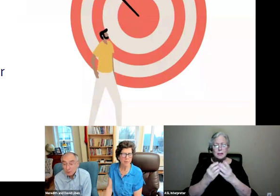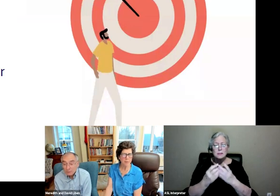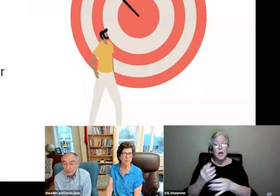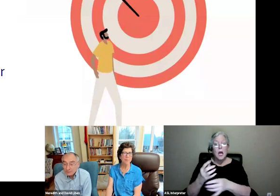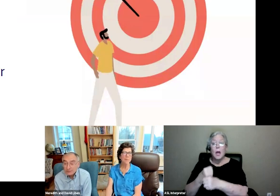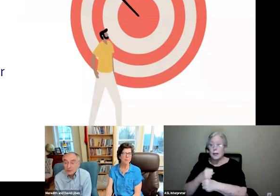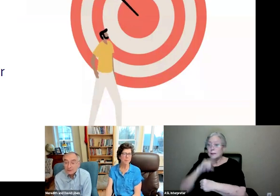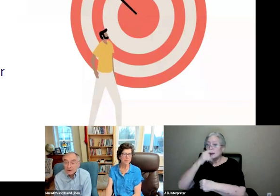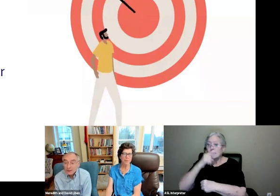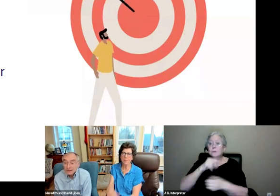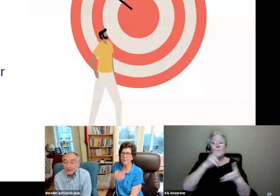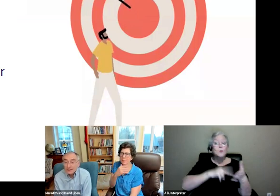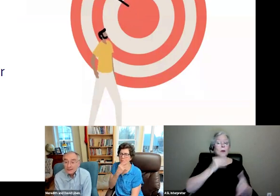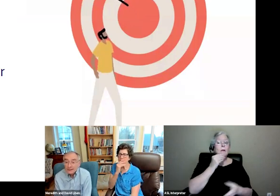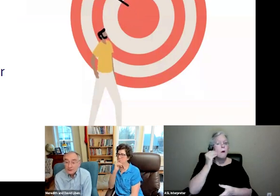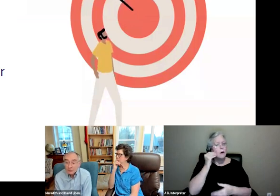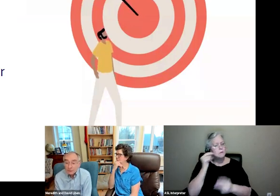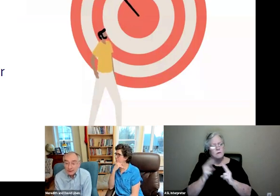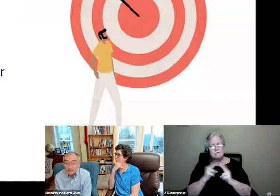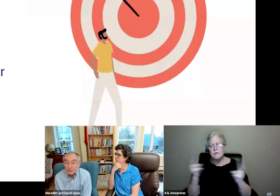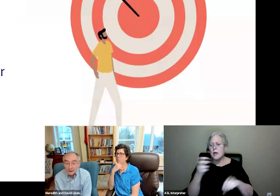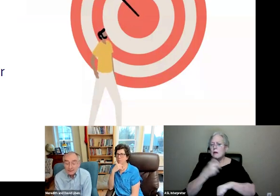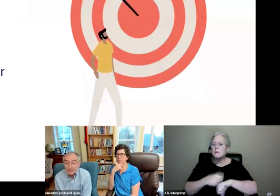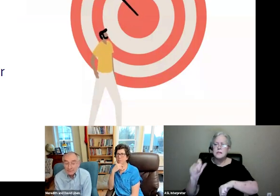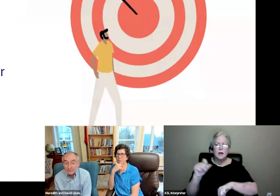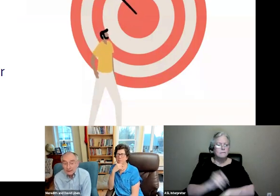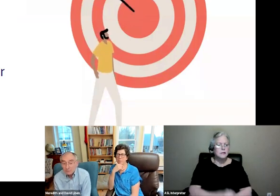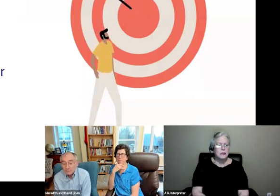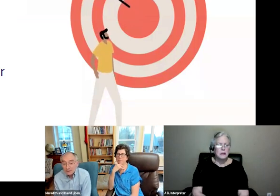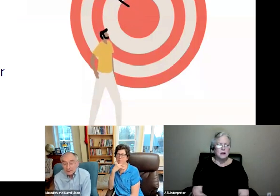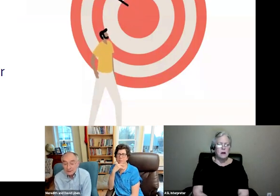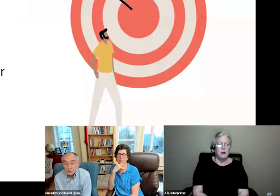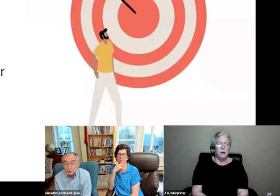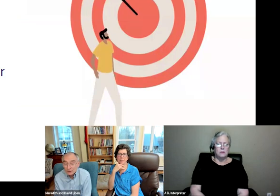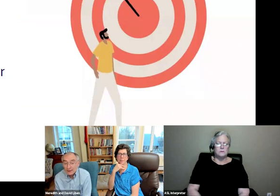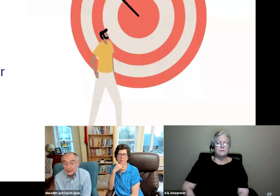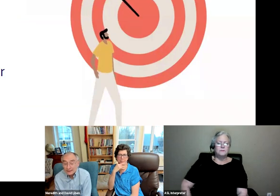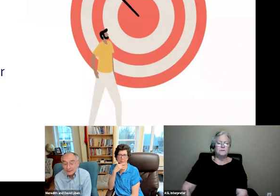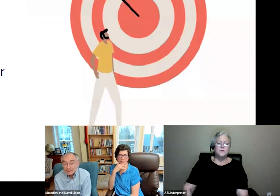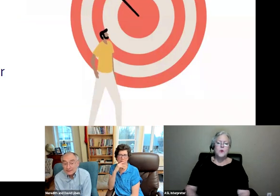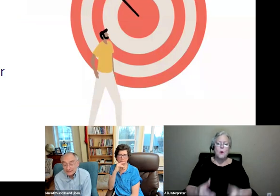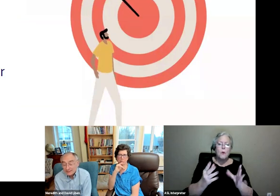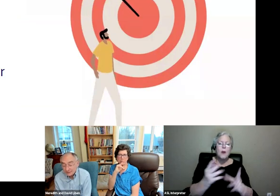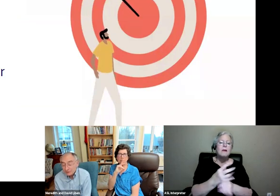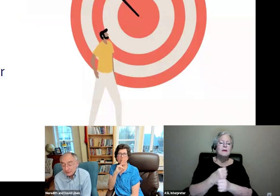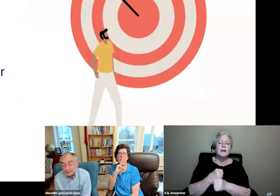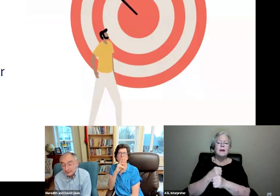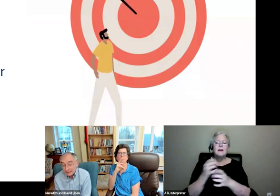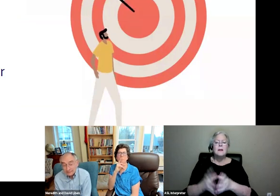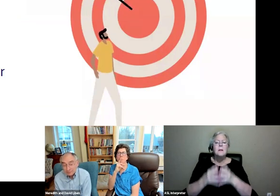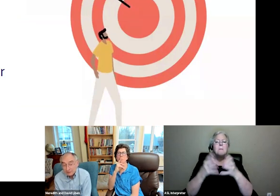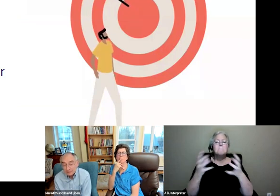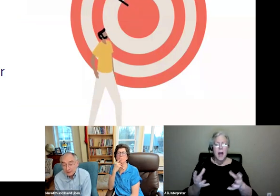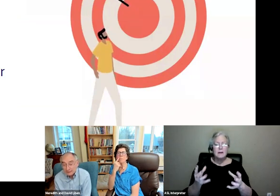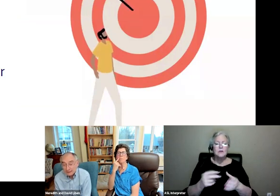becoming more and more difficult. So finding a way to get volume of reading into the school day is essential, and